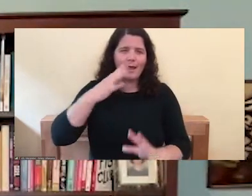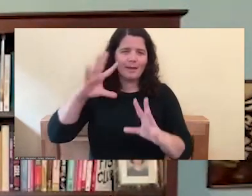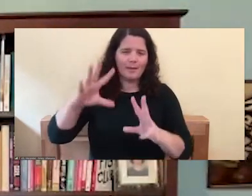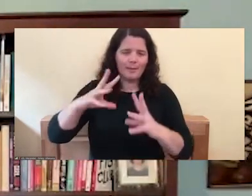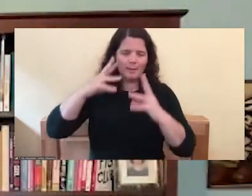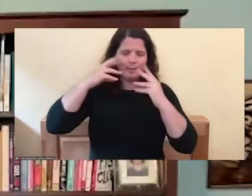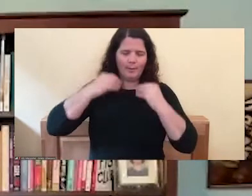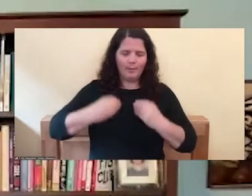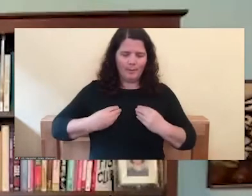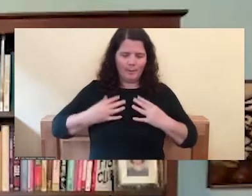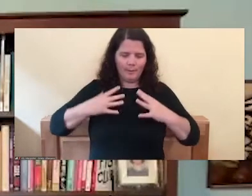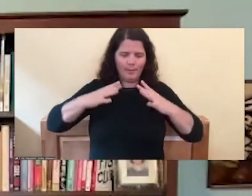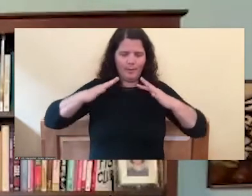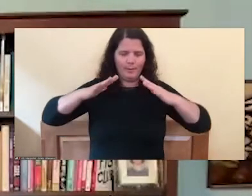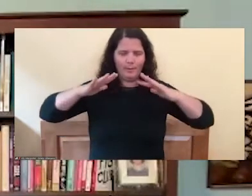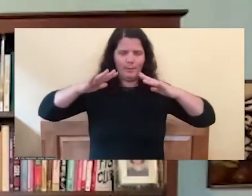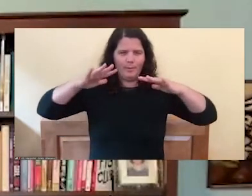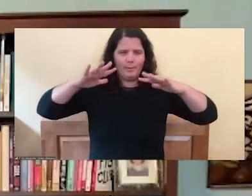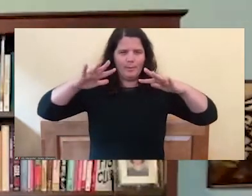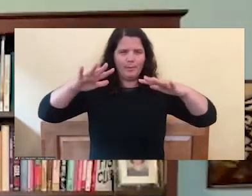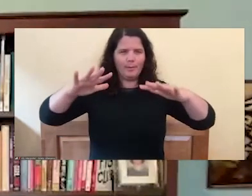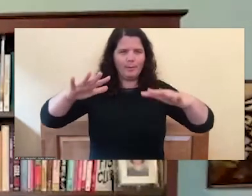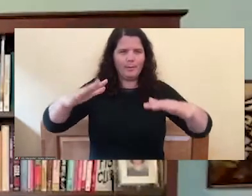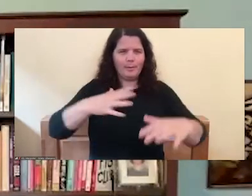filling your body up your spine.